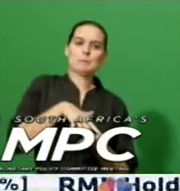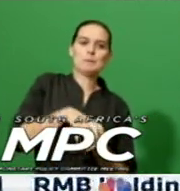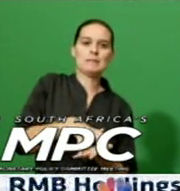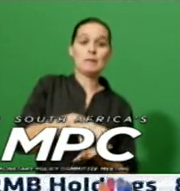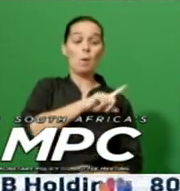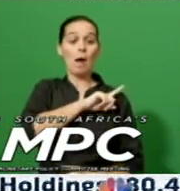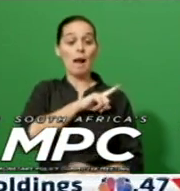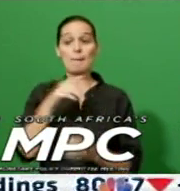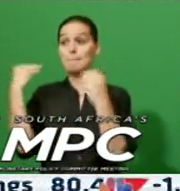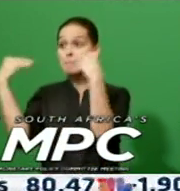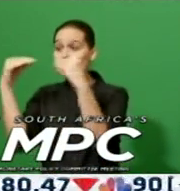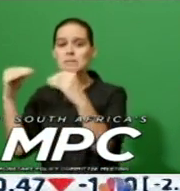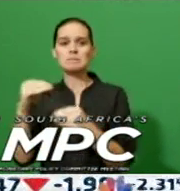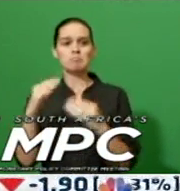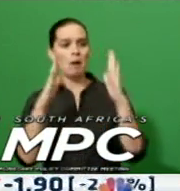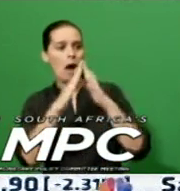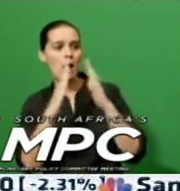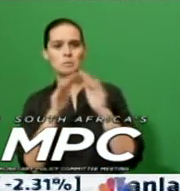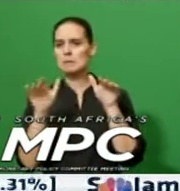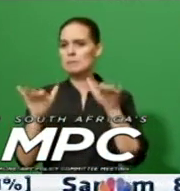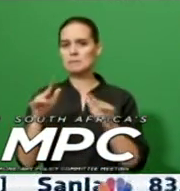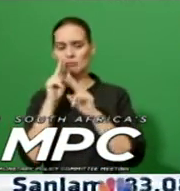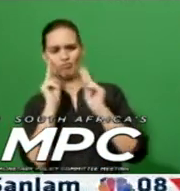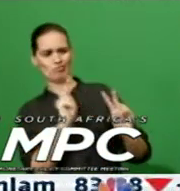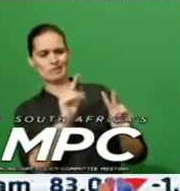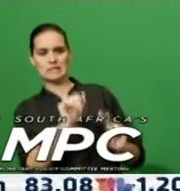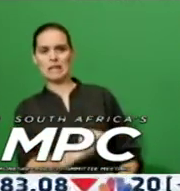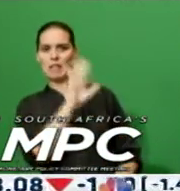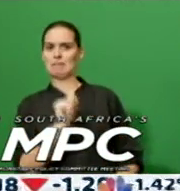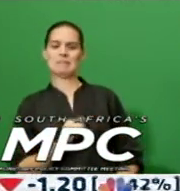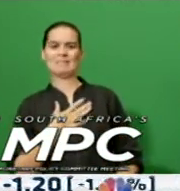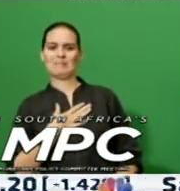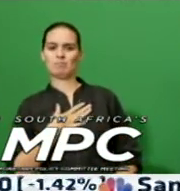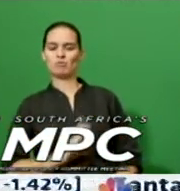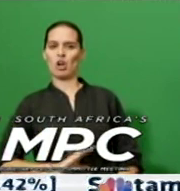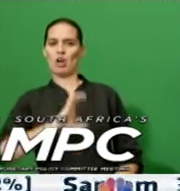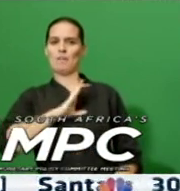consumer confidence continue to weigh on fixed capital formation.